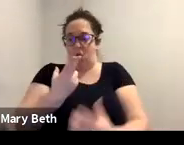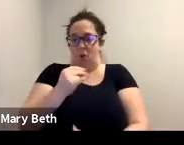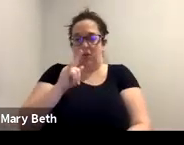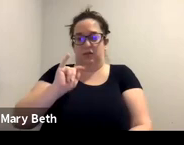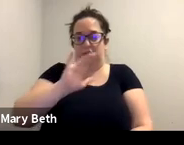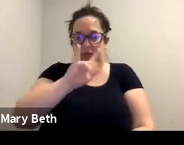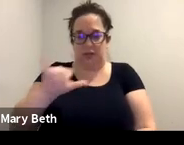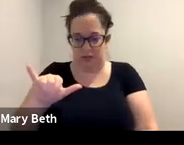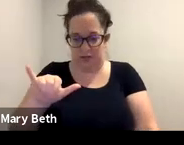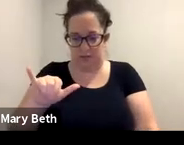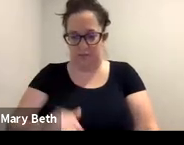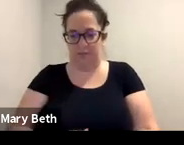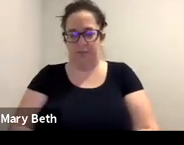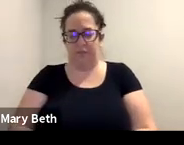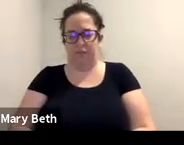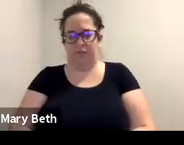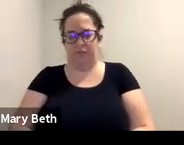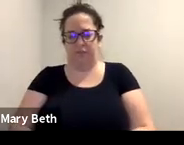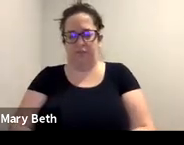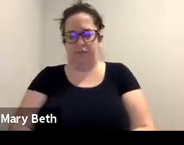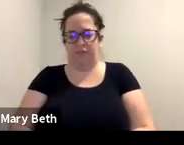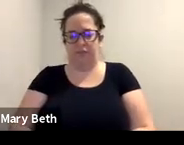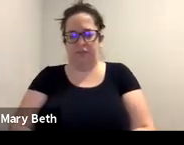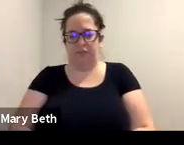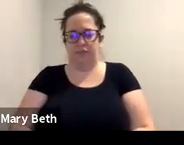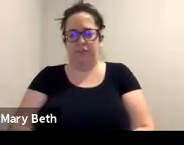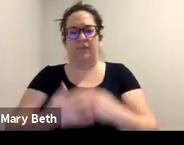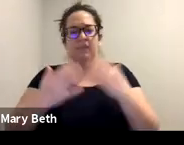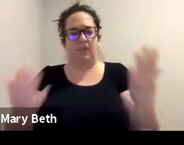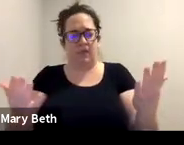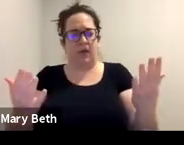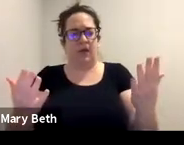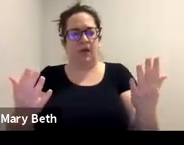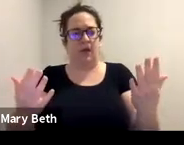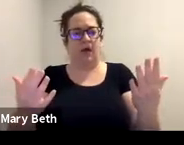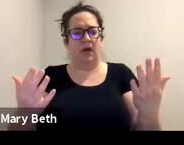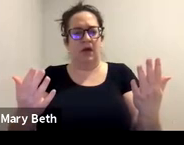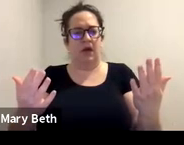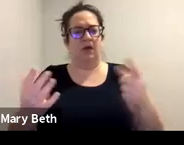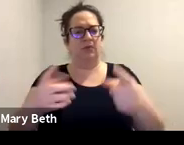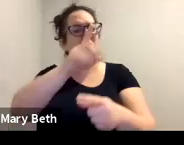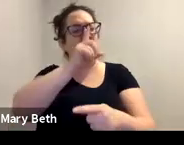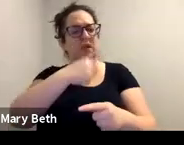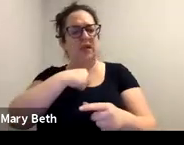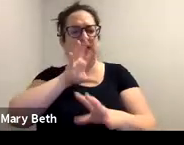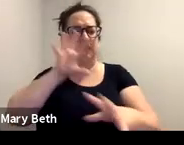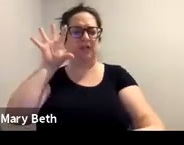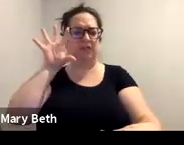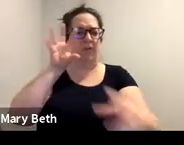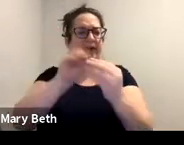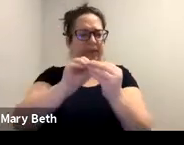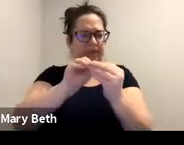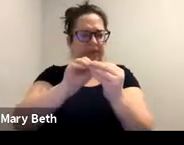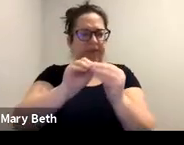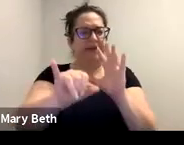first I have, you know, we need to be comprehensive. This is really identifying the full range of legal needs. A